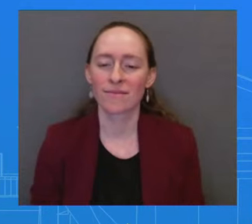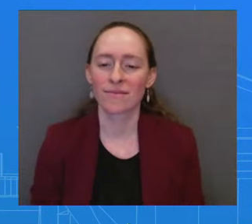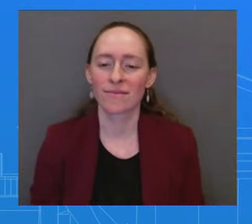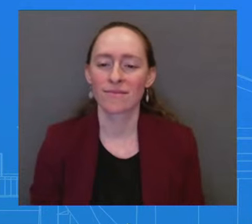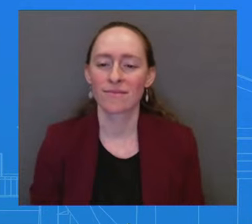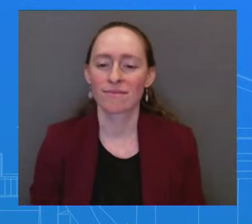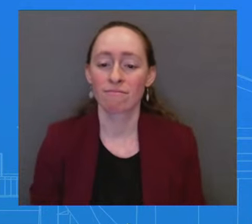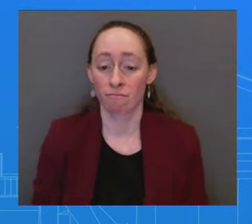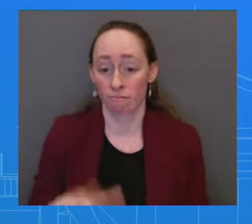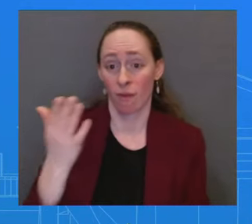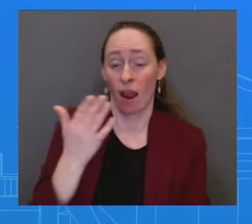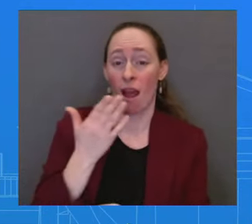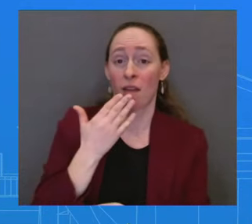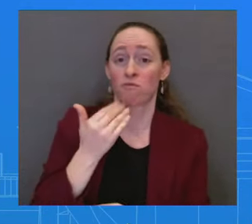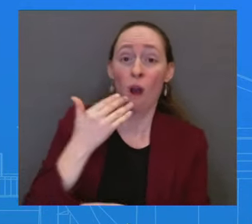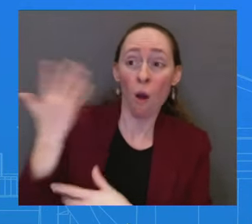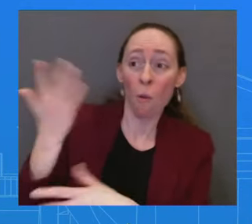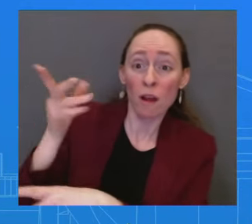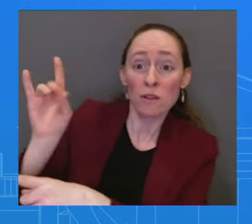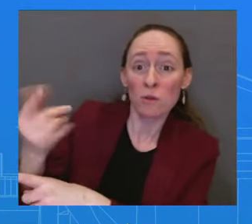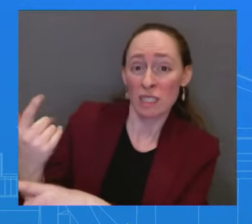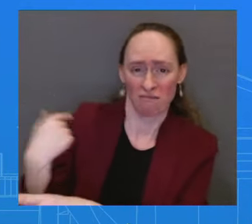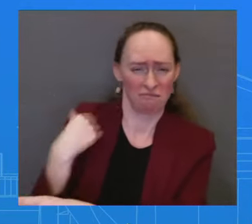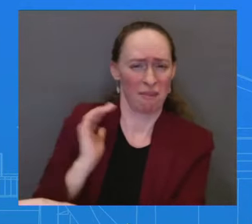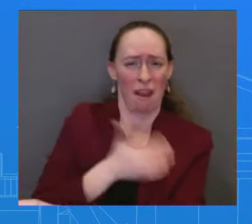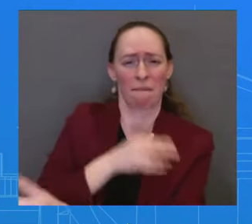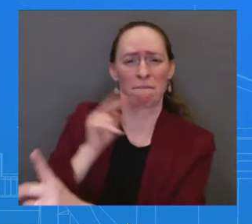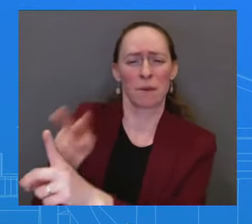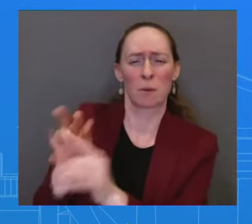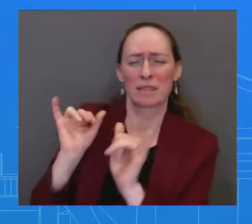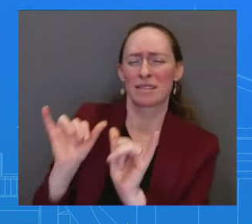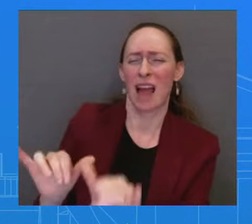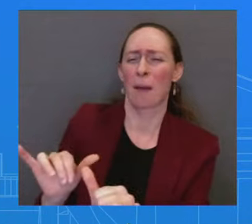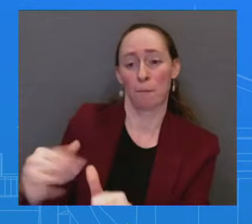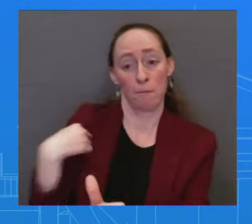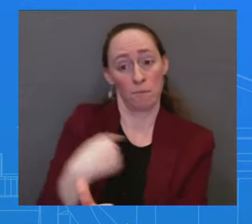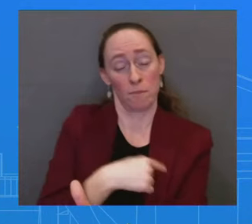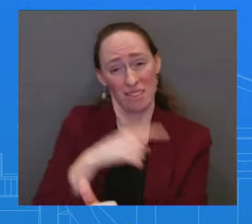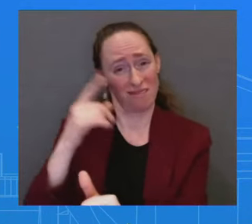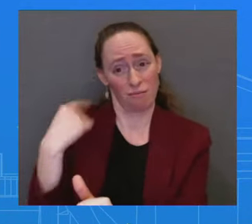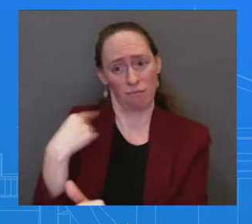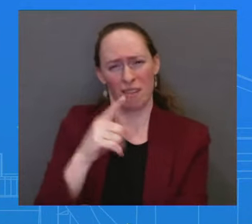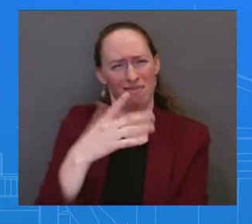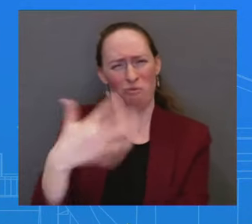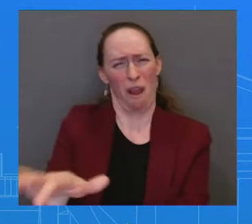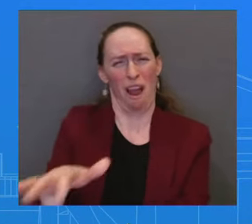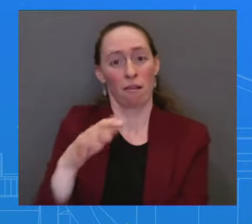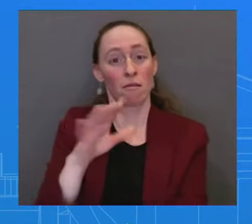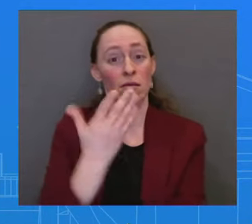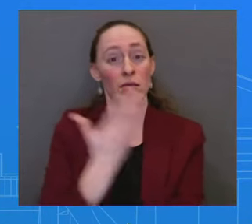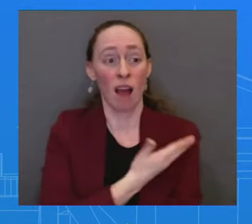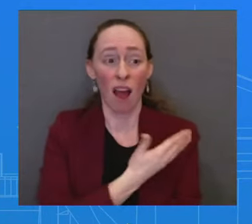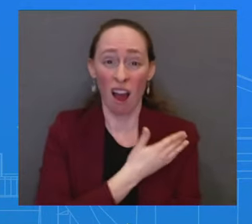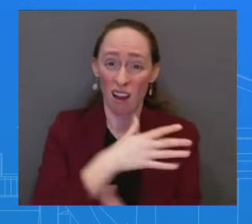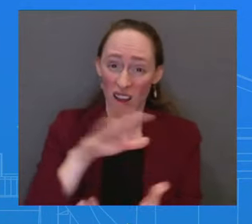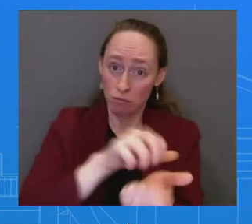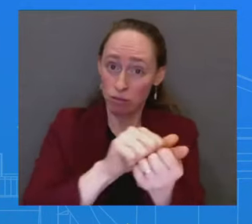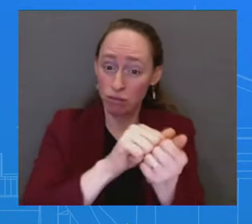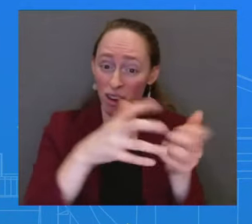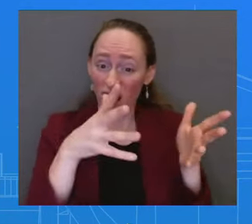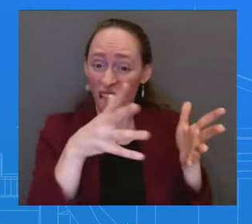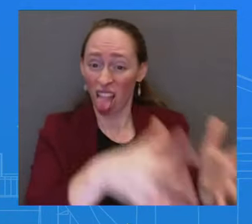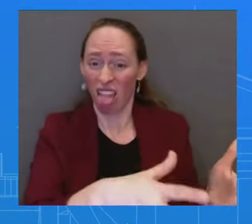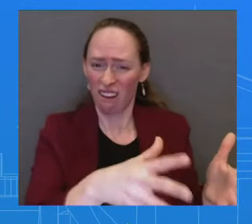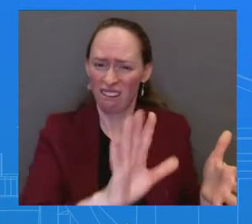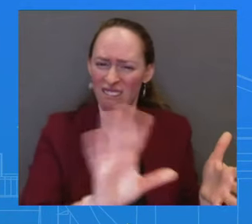the territory of Gaza reduced in any way. We won't support that. And the administration has communicated that directly to the Israelis that